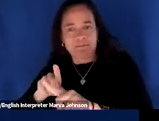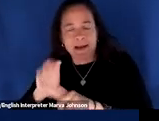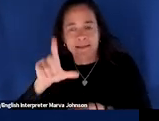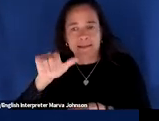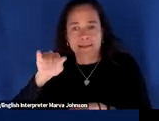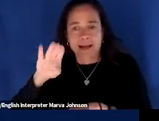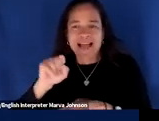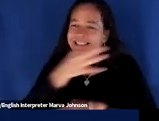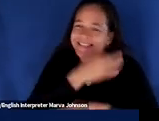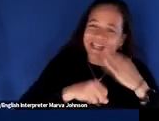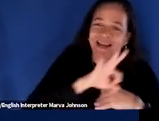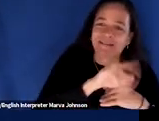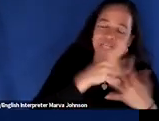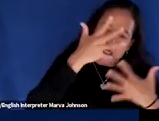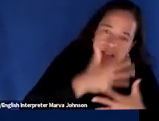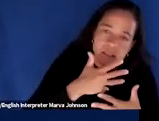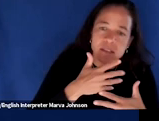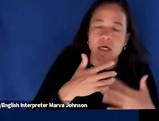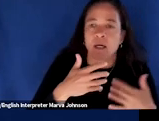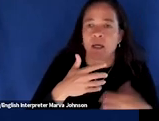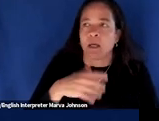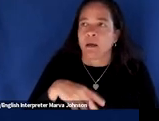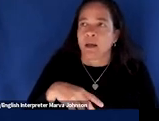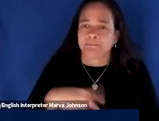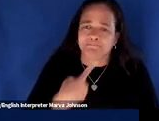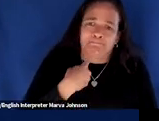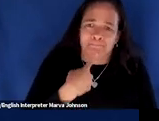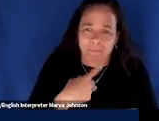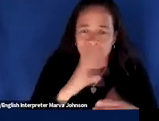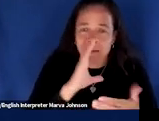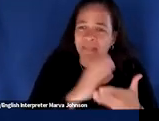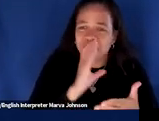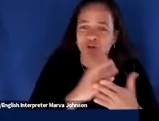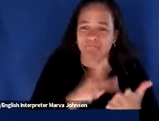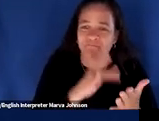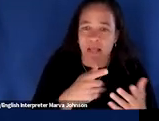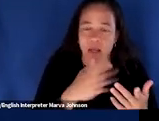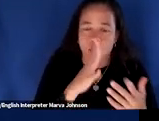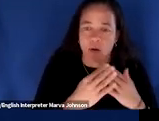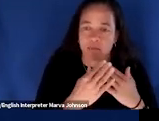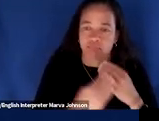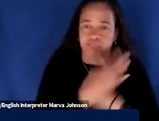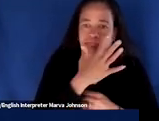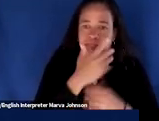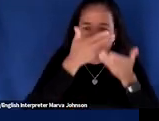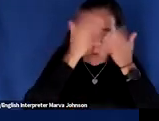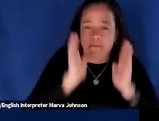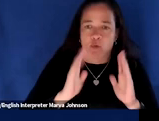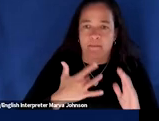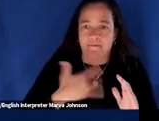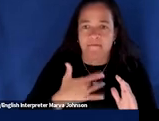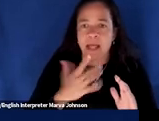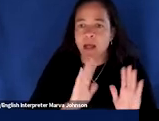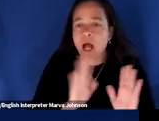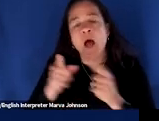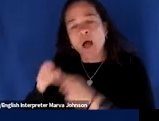devastating or drastic images that lead to that feeling of overwhelm that i mentioned a moment ago climate